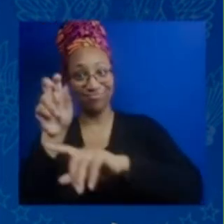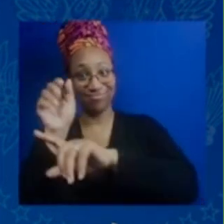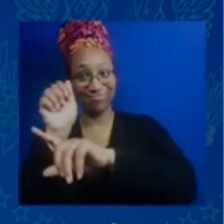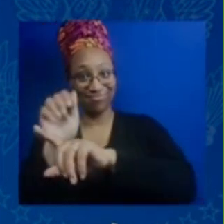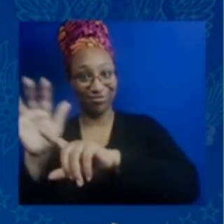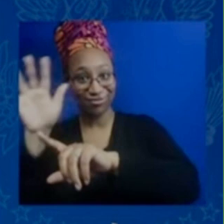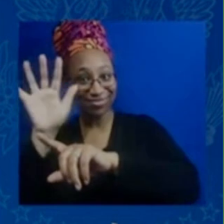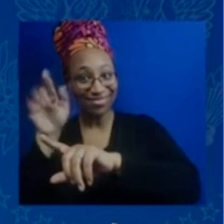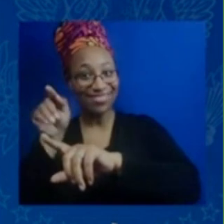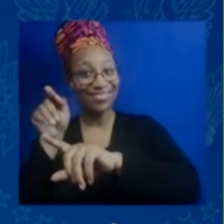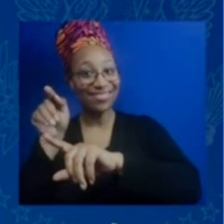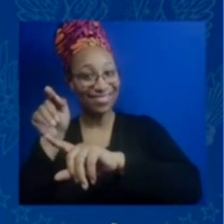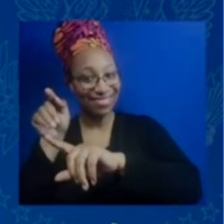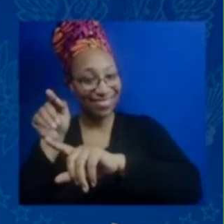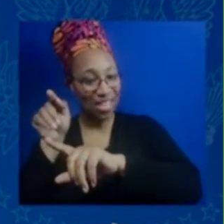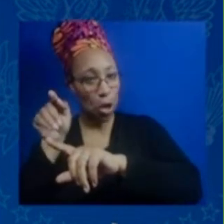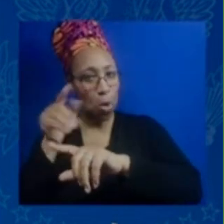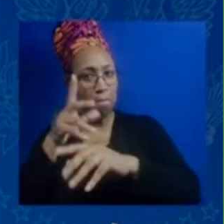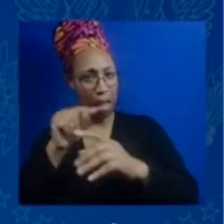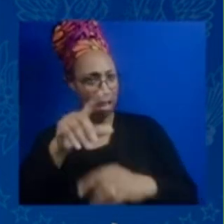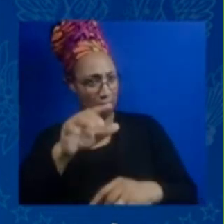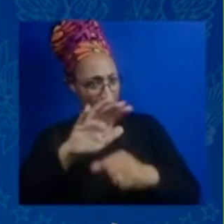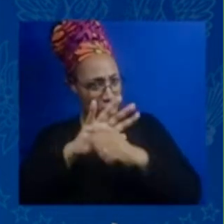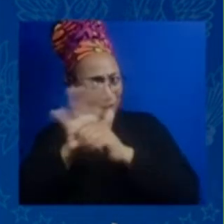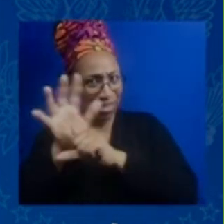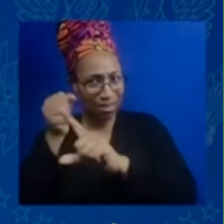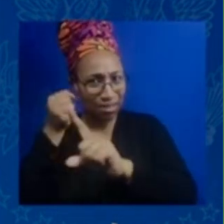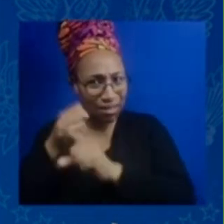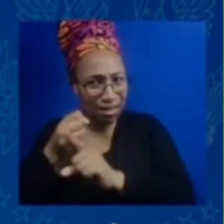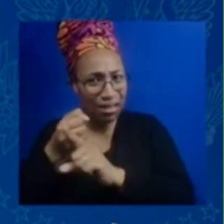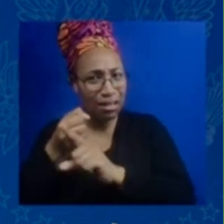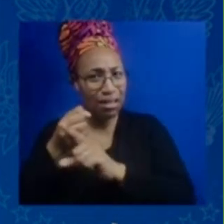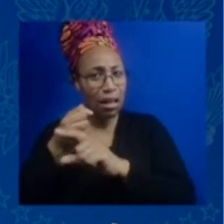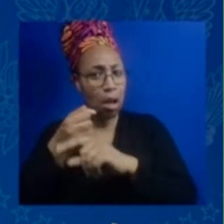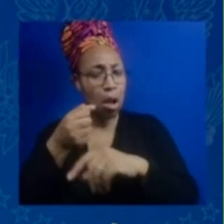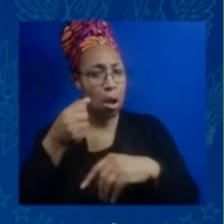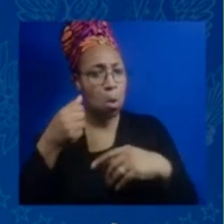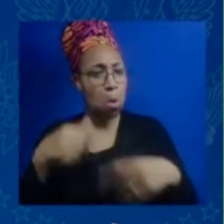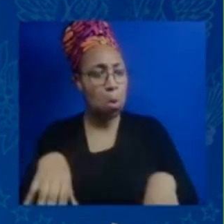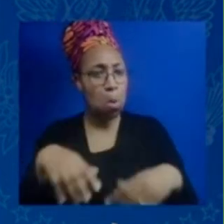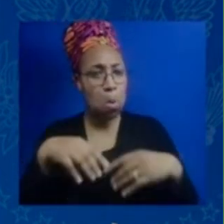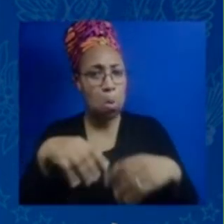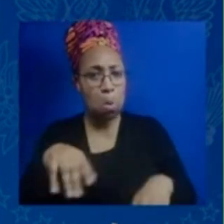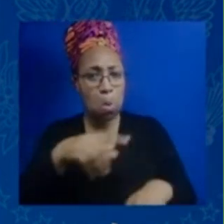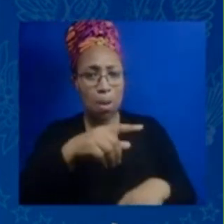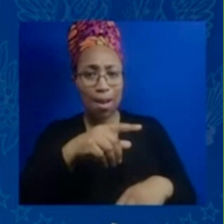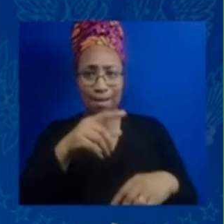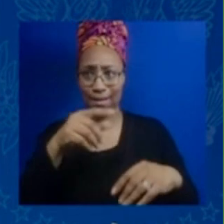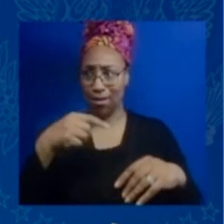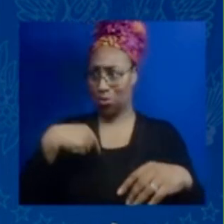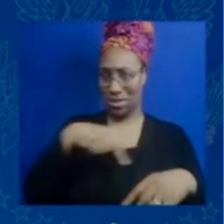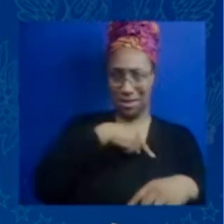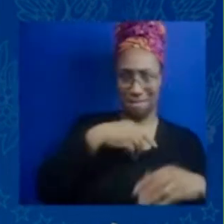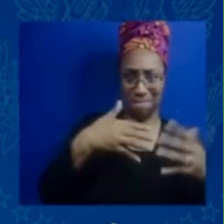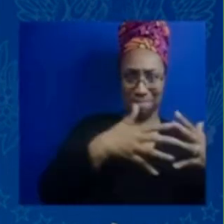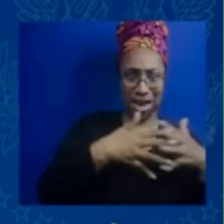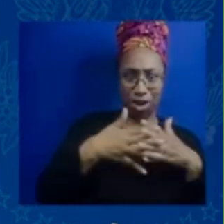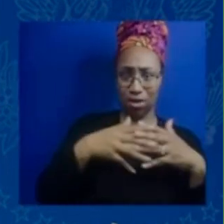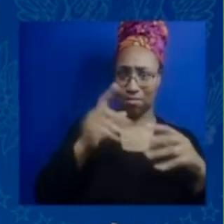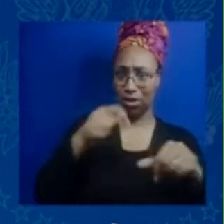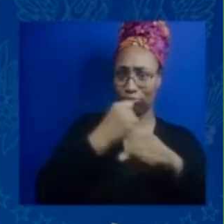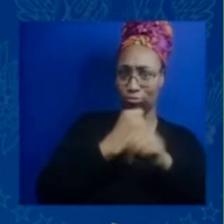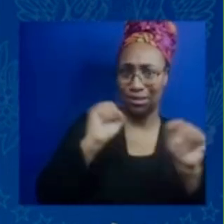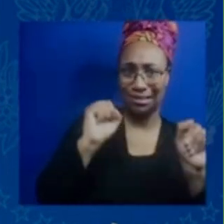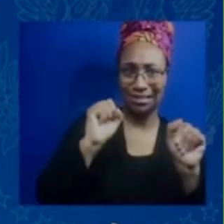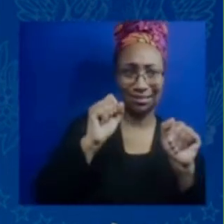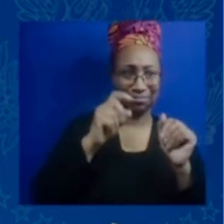COVID pandemic and you know clearly we talked earlier about the fact that you know American Rescue Plan was so critical for our small businesses and you know with the